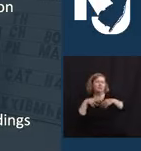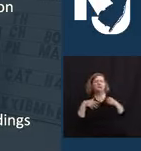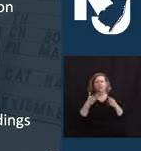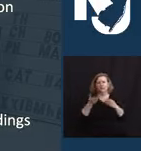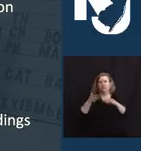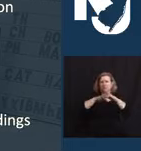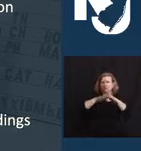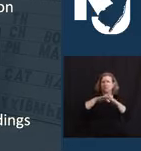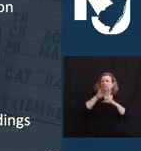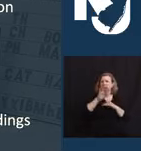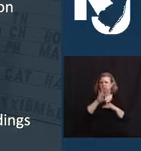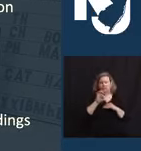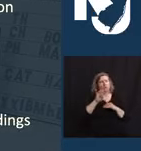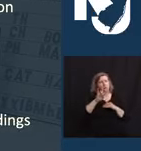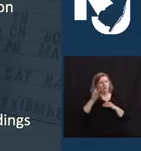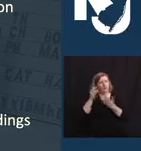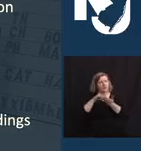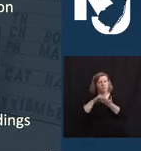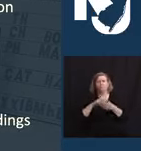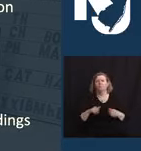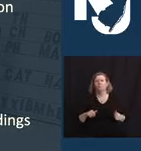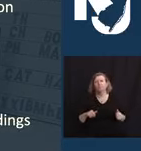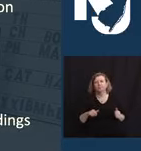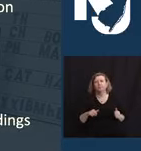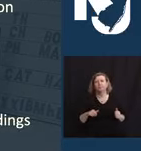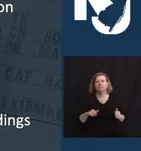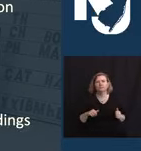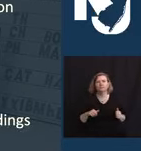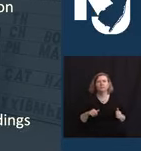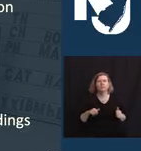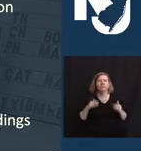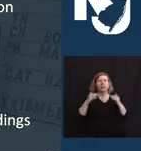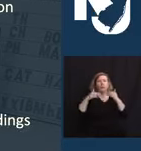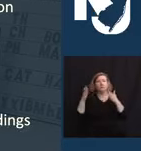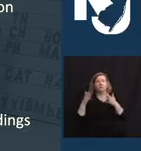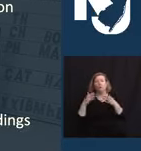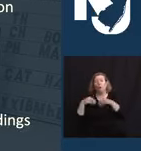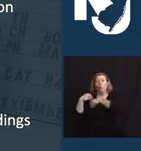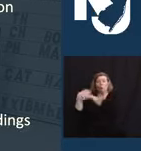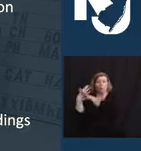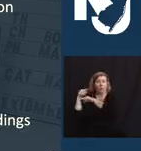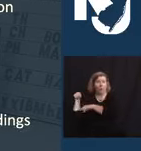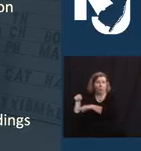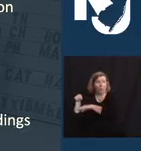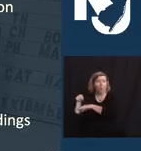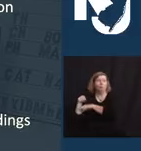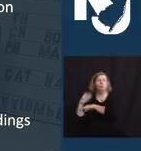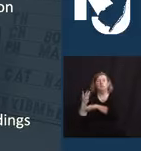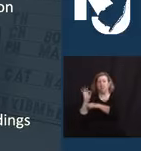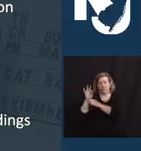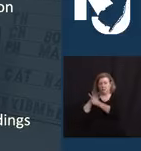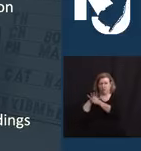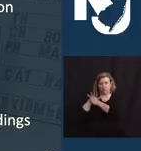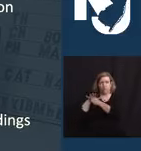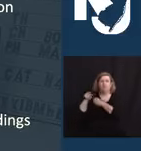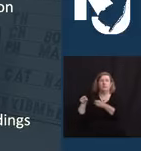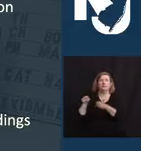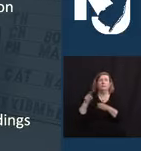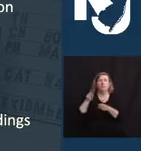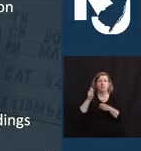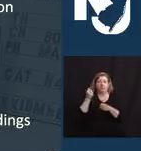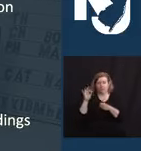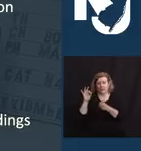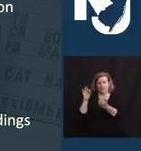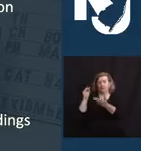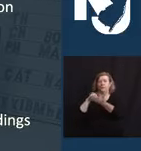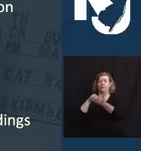since last week. The numbers on all remote is 69, with roughly 219,000 students. That's